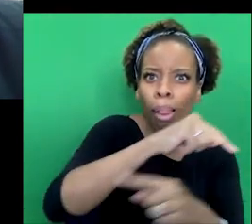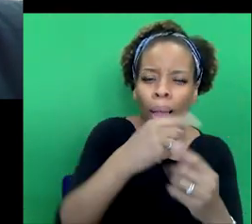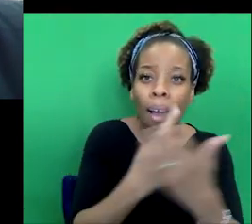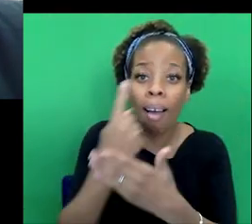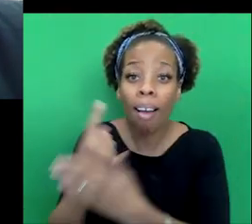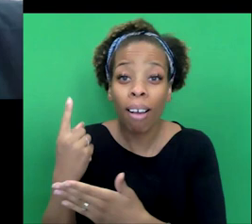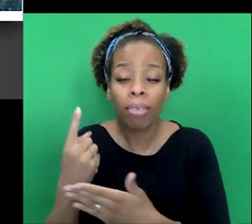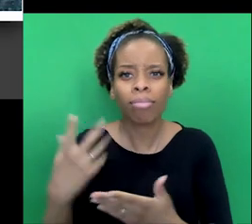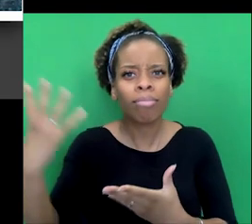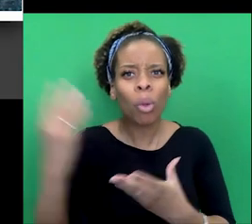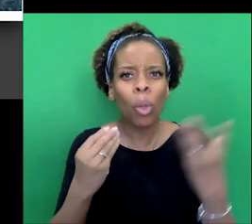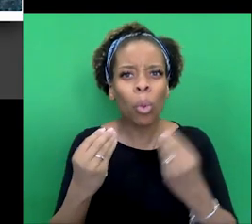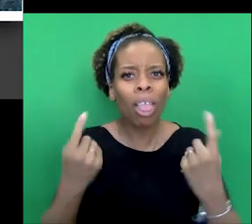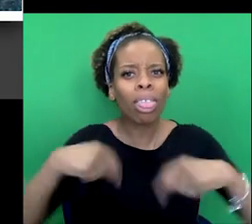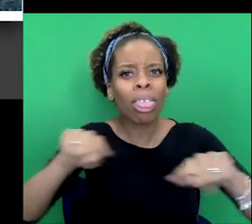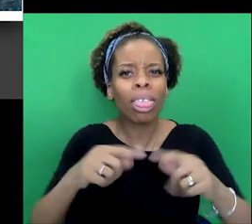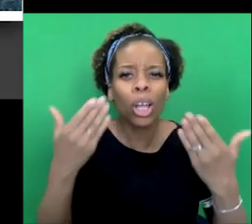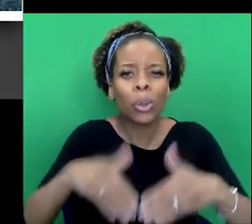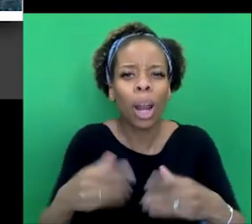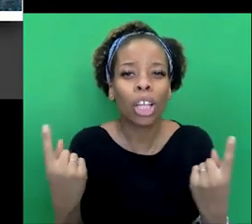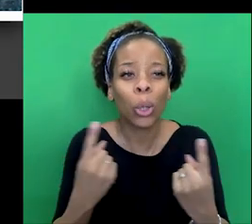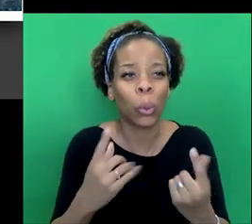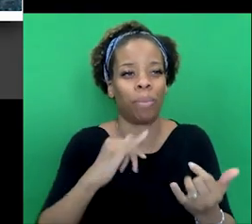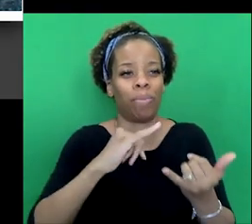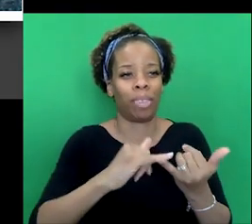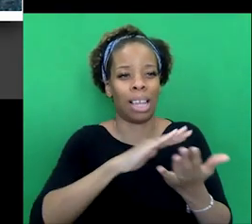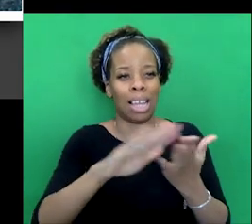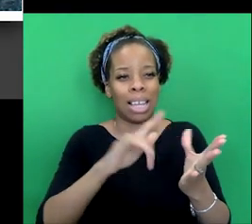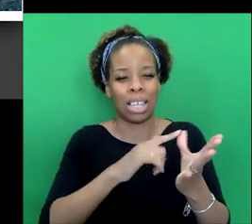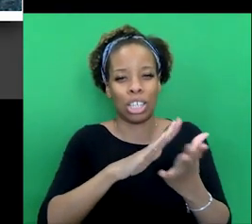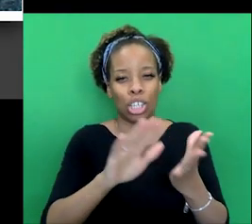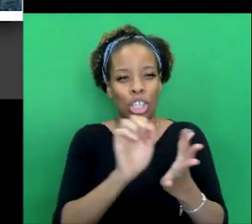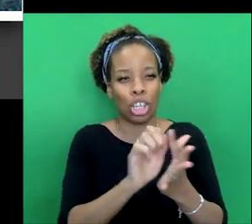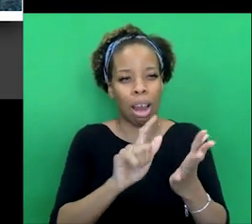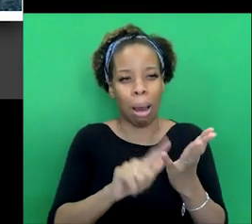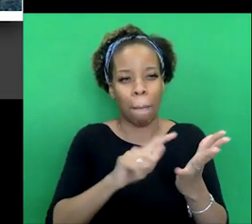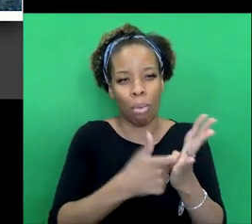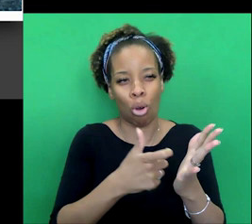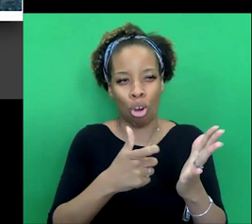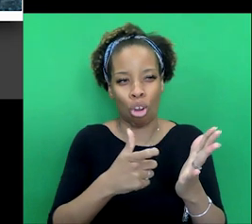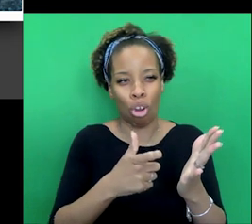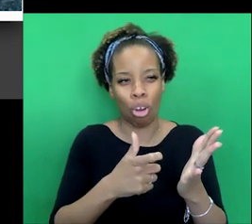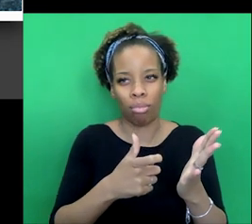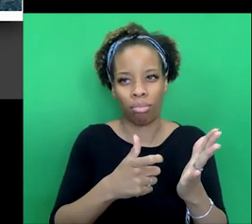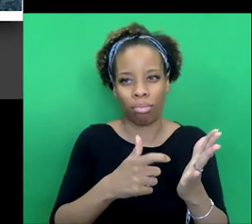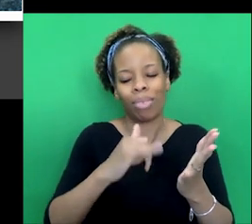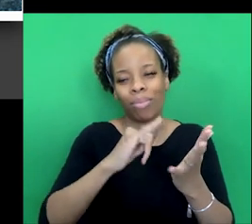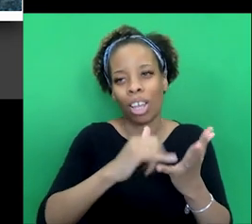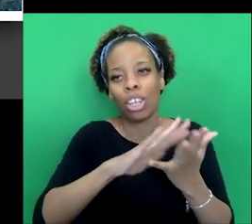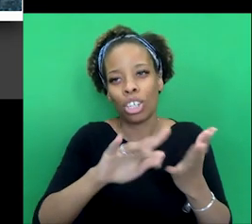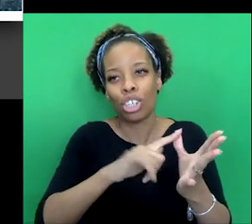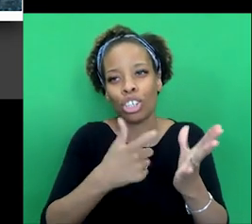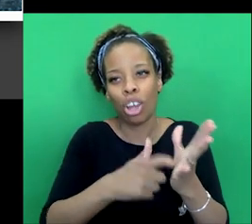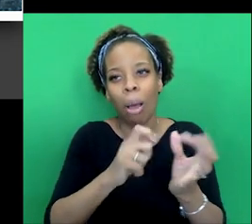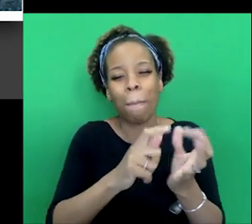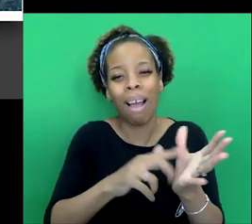we have Shrobani Basu, whose books include Victoria and Abdul. And I find it very easy to imagine her new one about the Adalgi case,